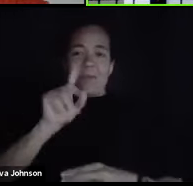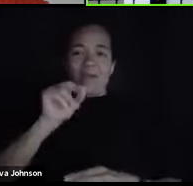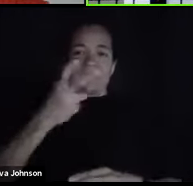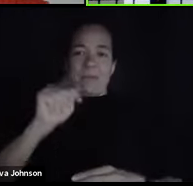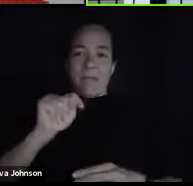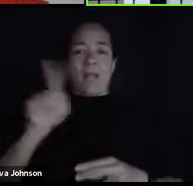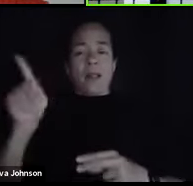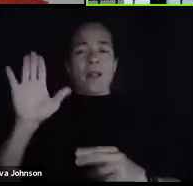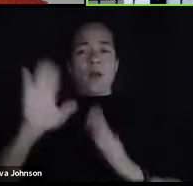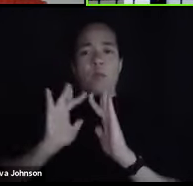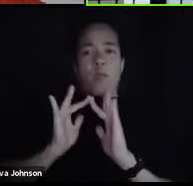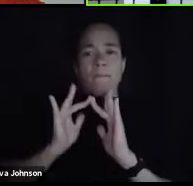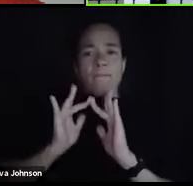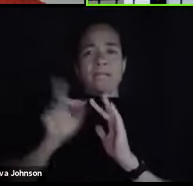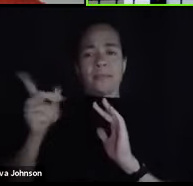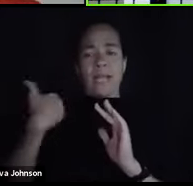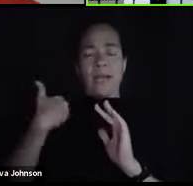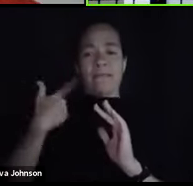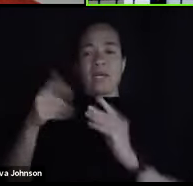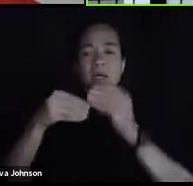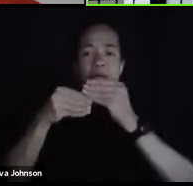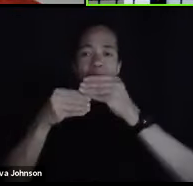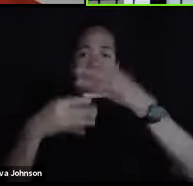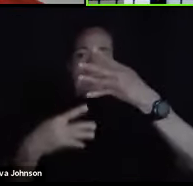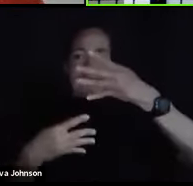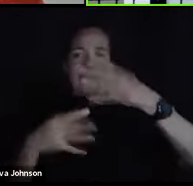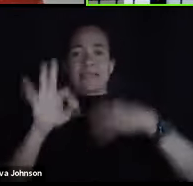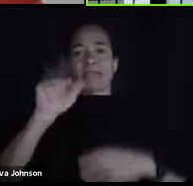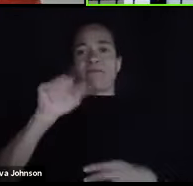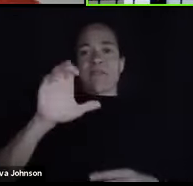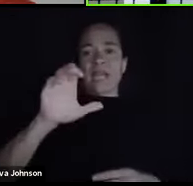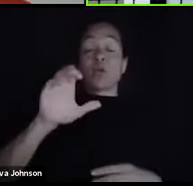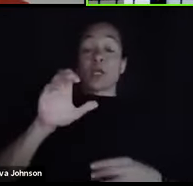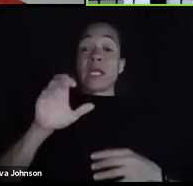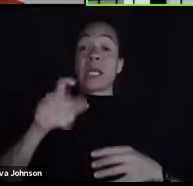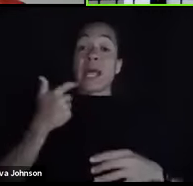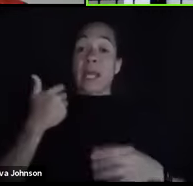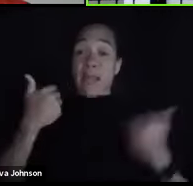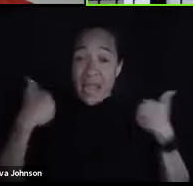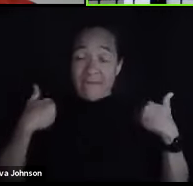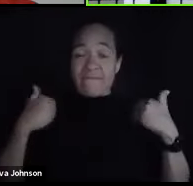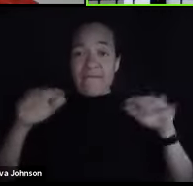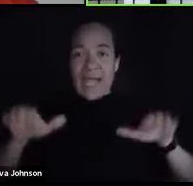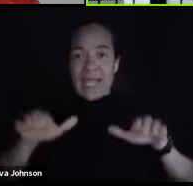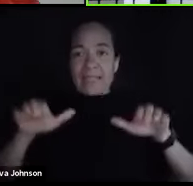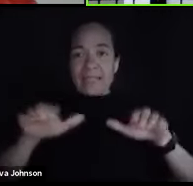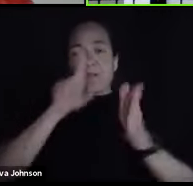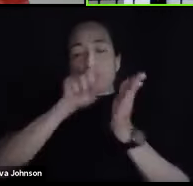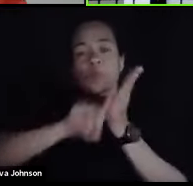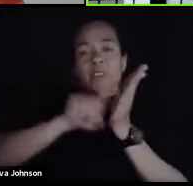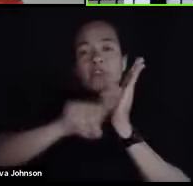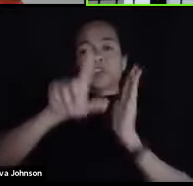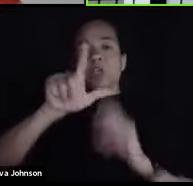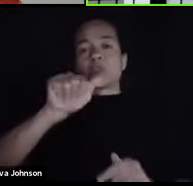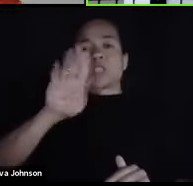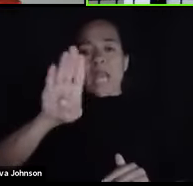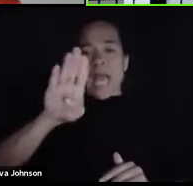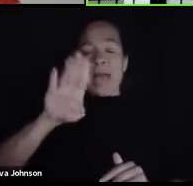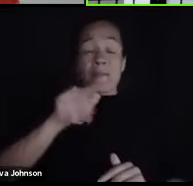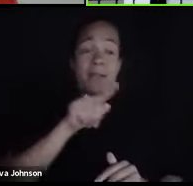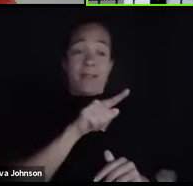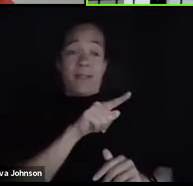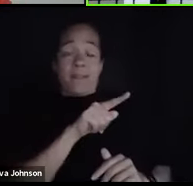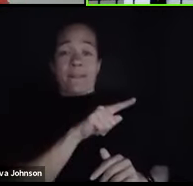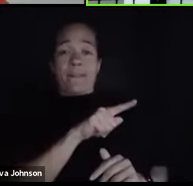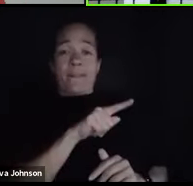will find a list of the faculty with active research labs, and they are always, we are